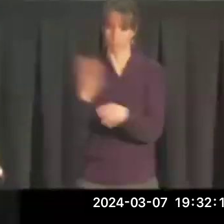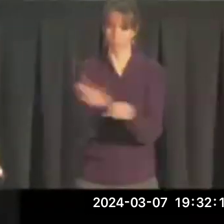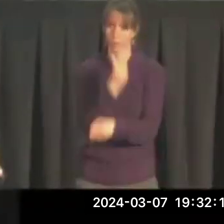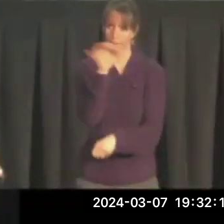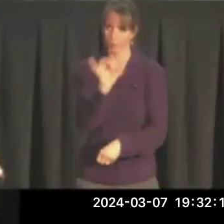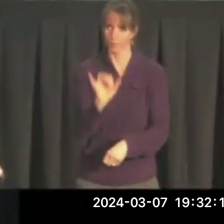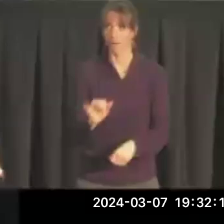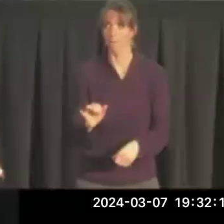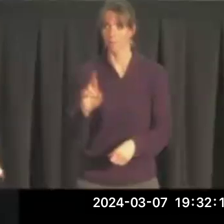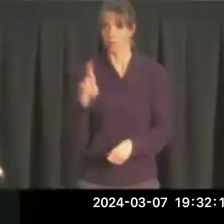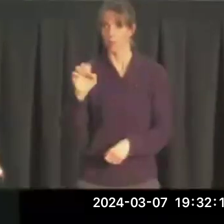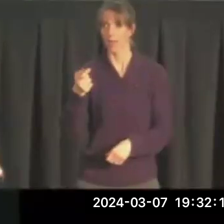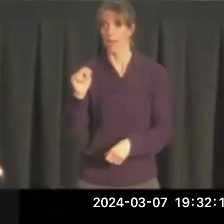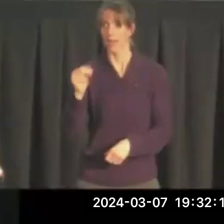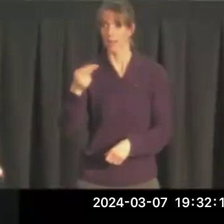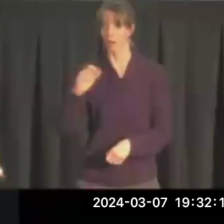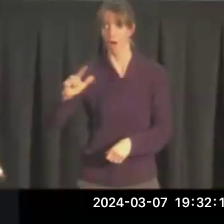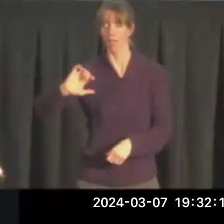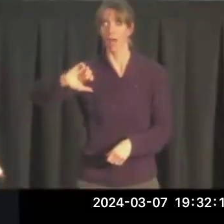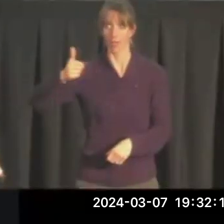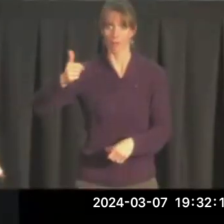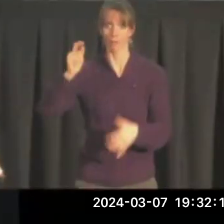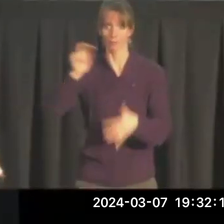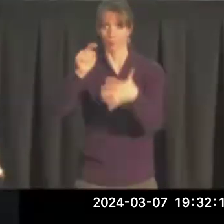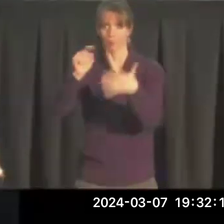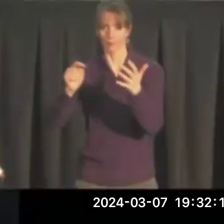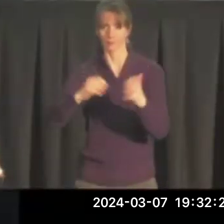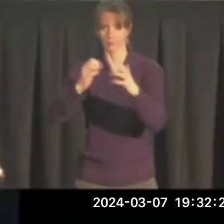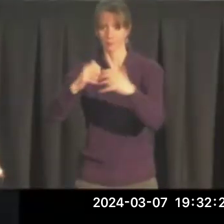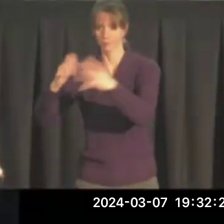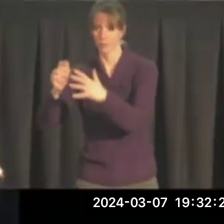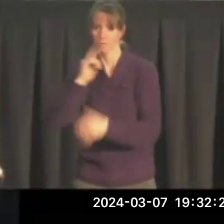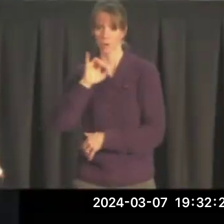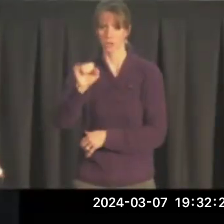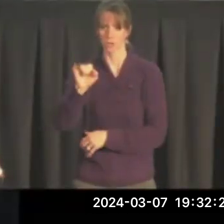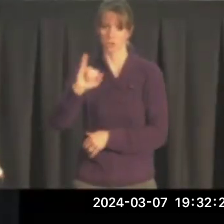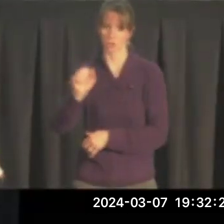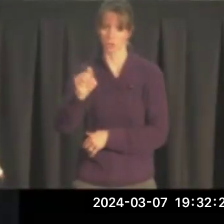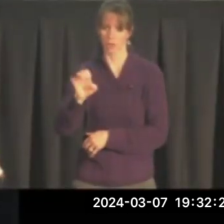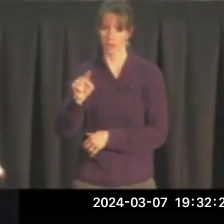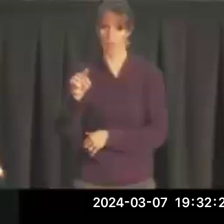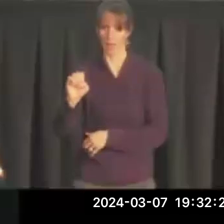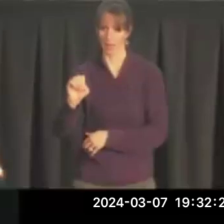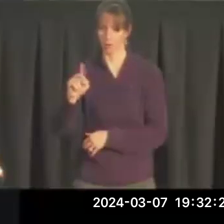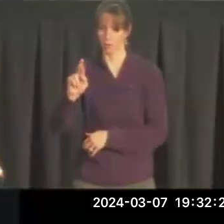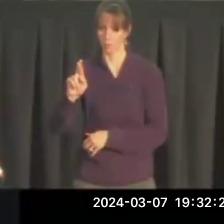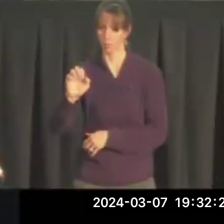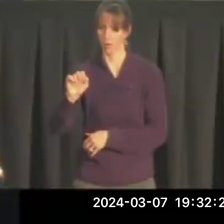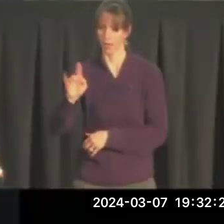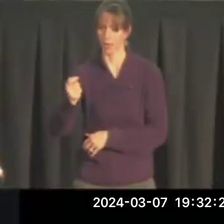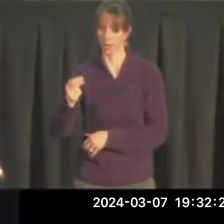Hence Rankin Hall and all the other signs of Jeanette Rankin on this campus. In all events,